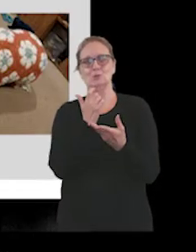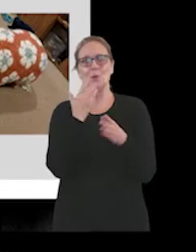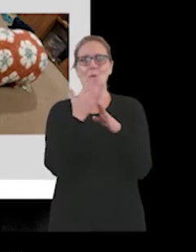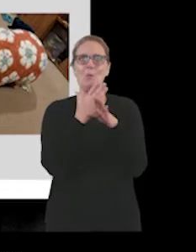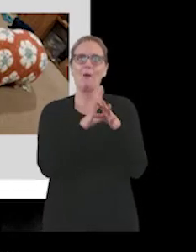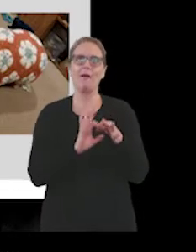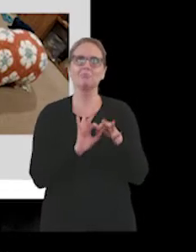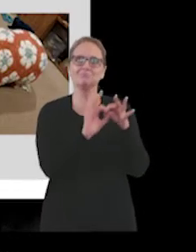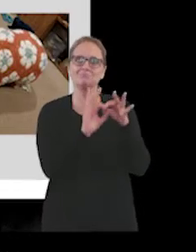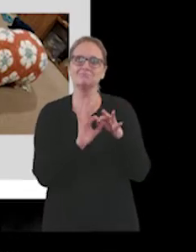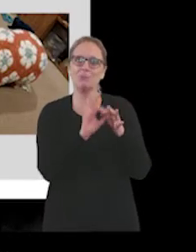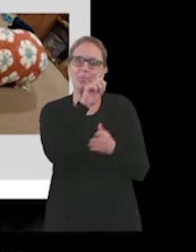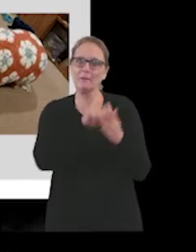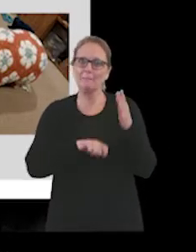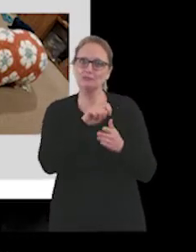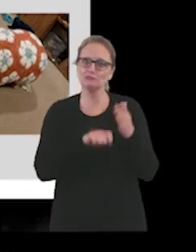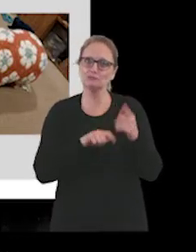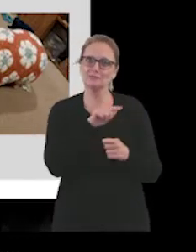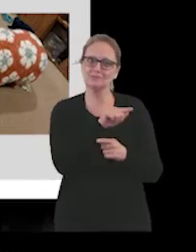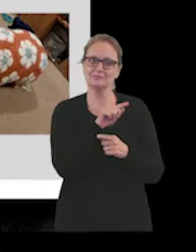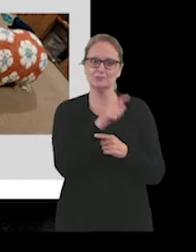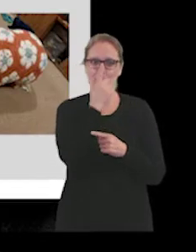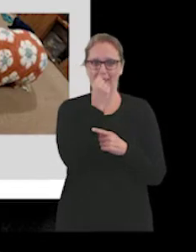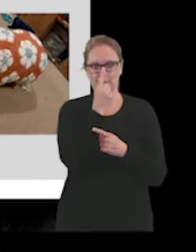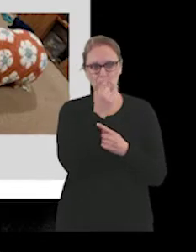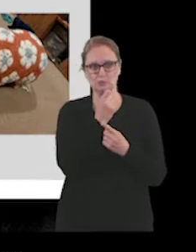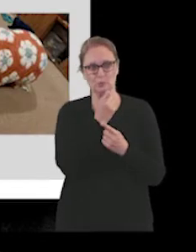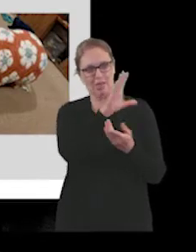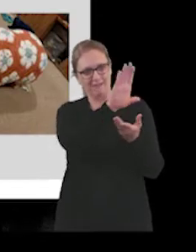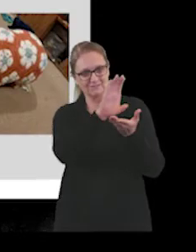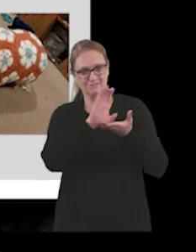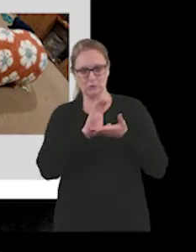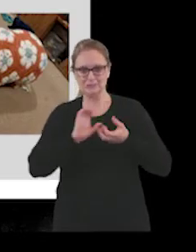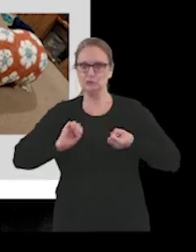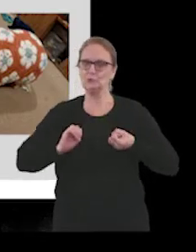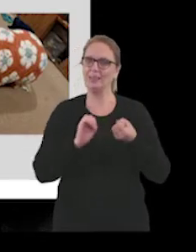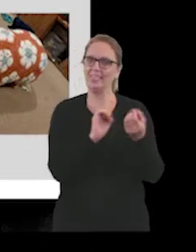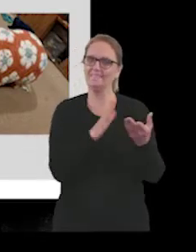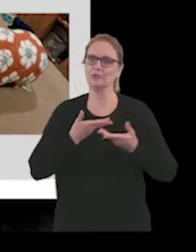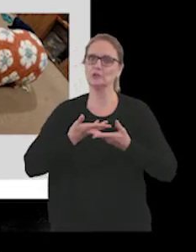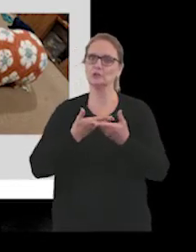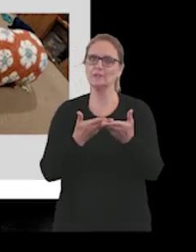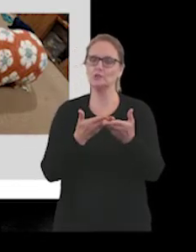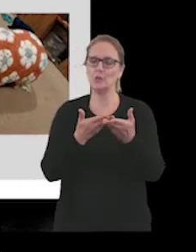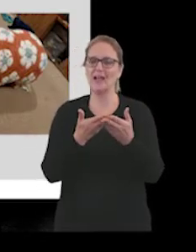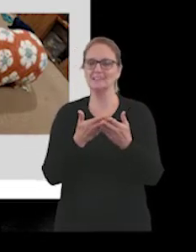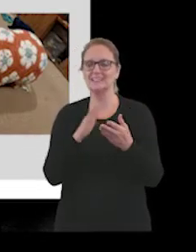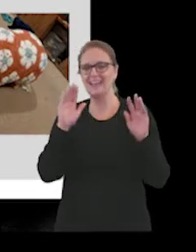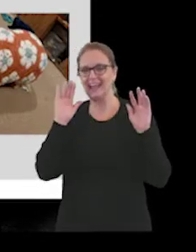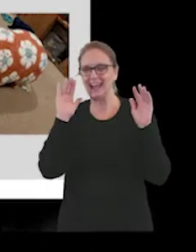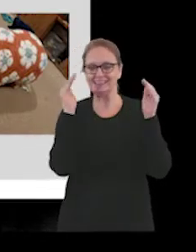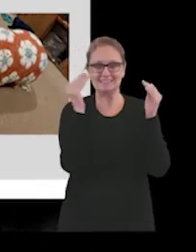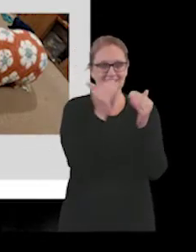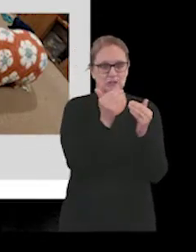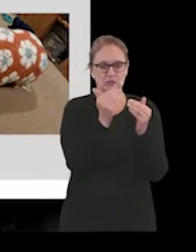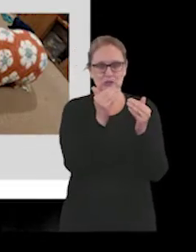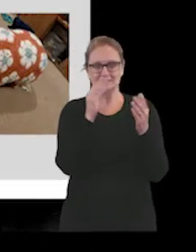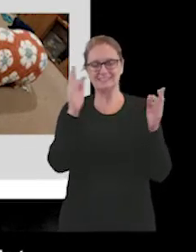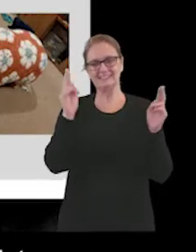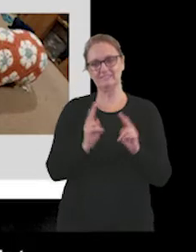with commissioners on to get the funding to deliver this. So that's attention deficit hyperactivity disorder.